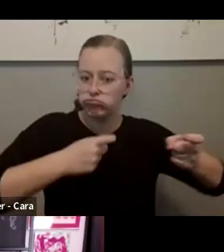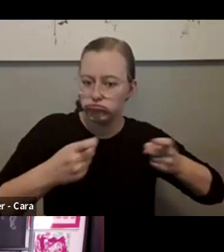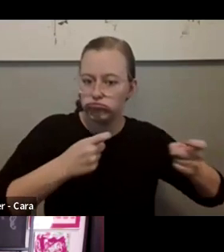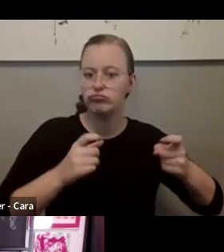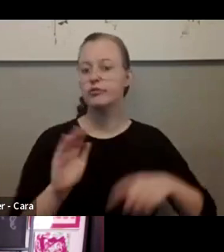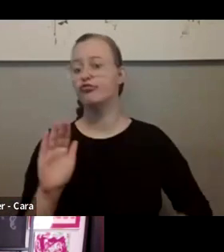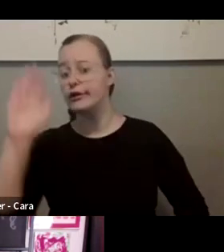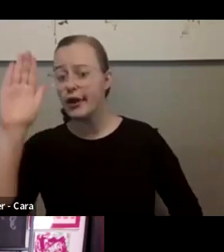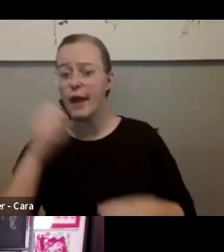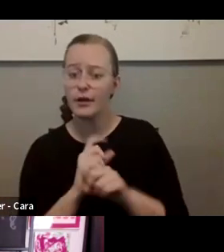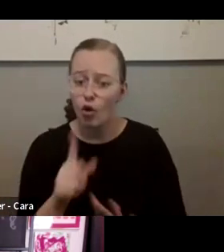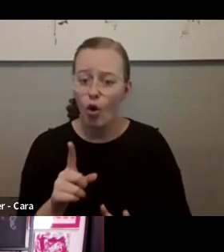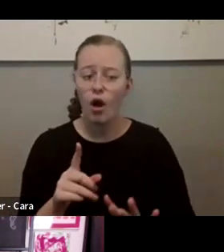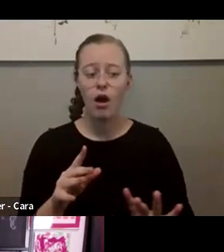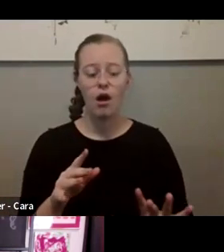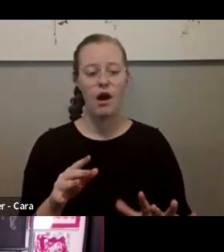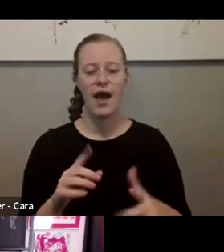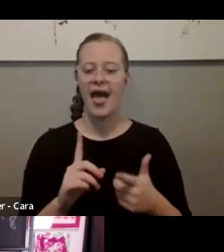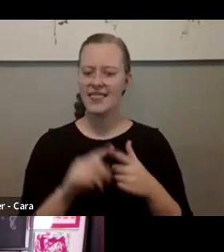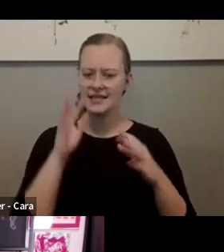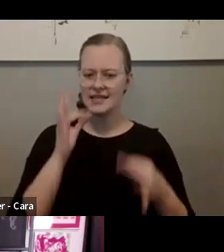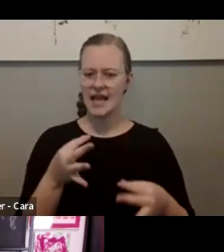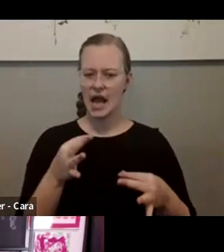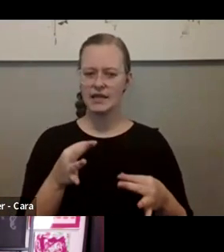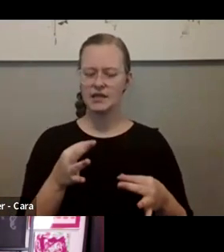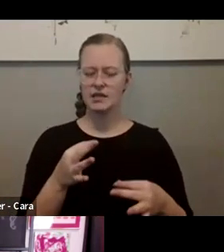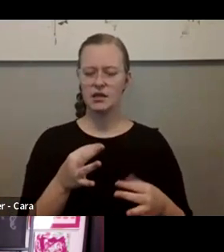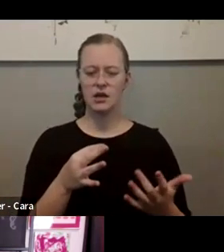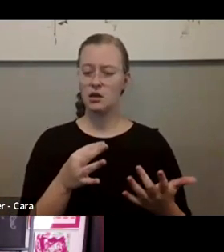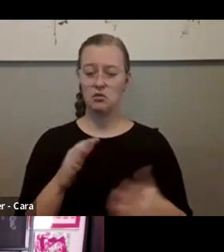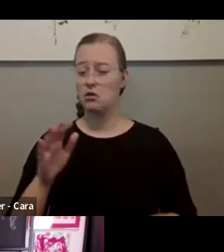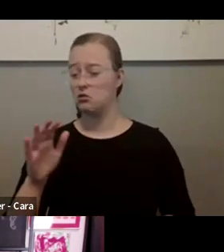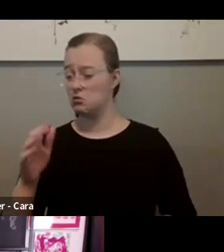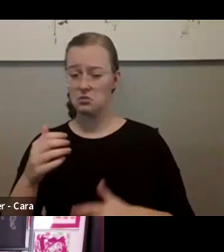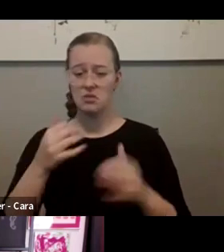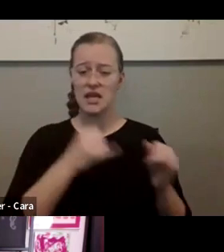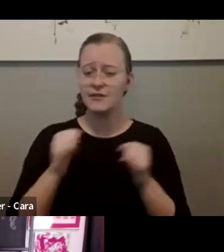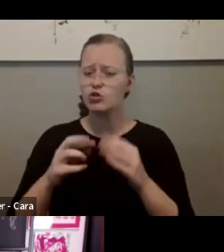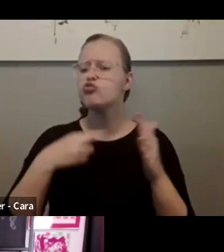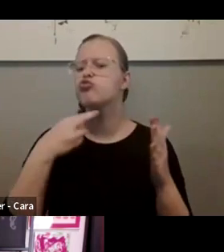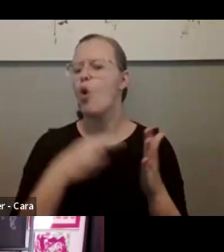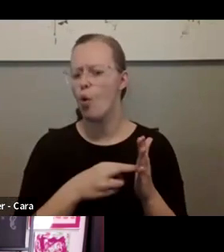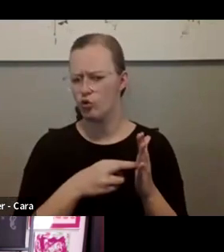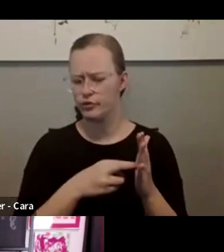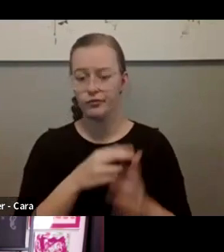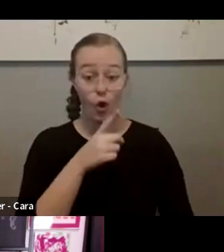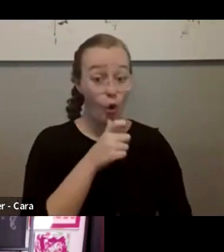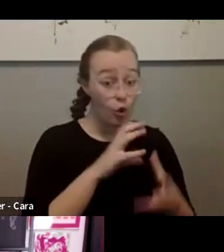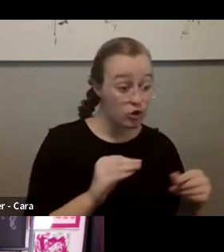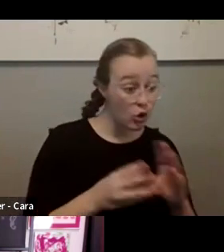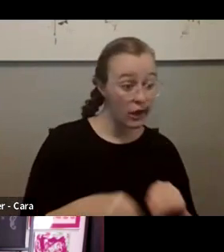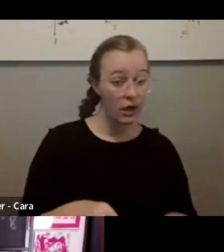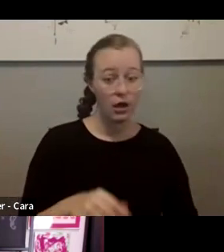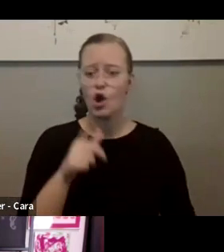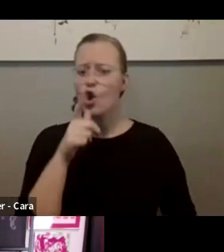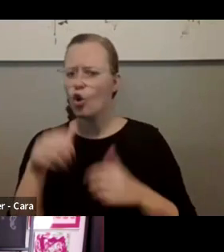your hands and then deciding who what role everyone's going to play. So who's going to tell a story, who's going to follow up and